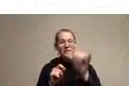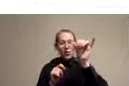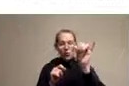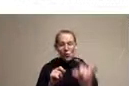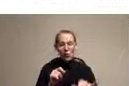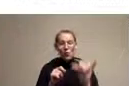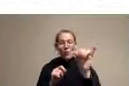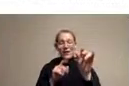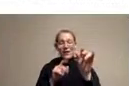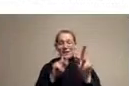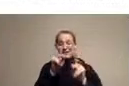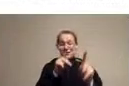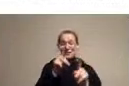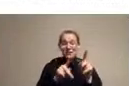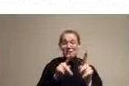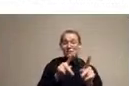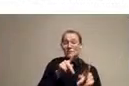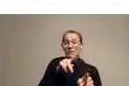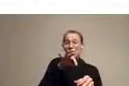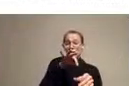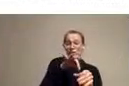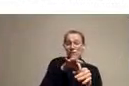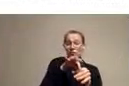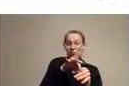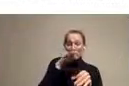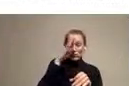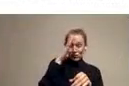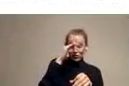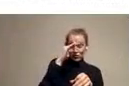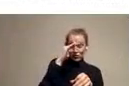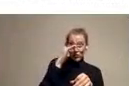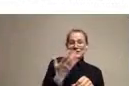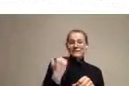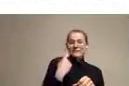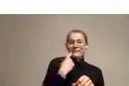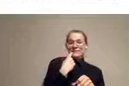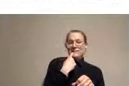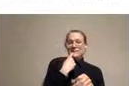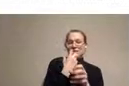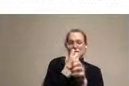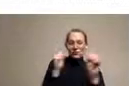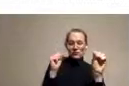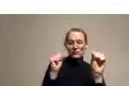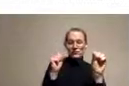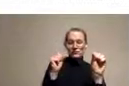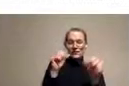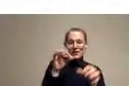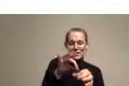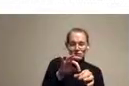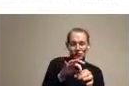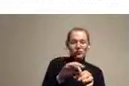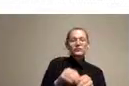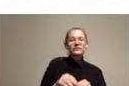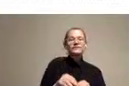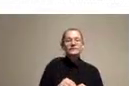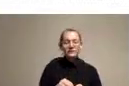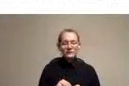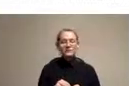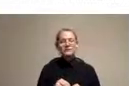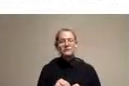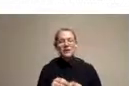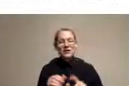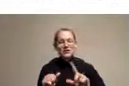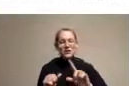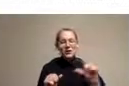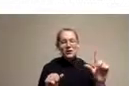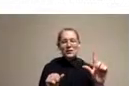2016 presidential election. If you go to the right, it means you live in a county which has been doing better in life expectancy. If go to left, it means you live in a county which is doing worse